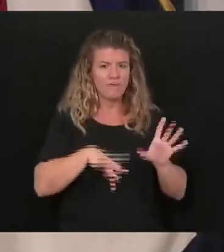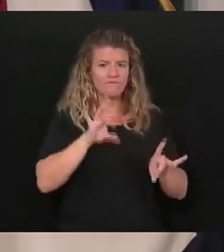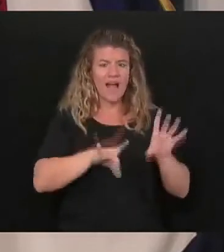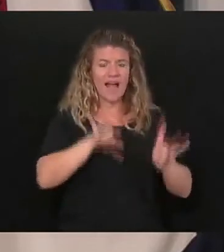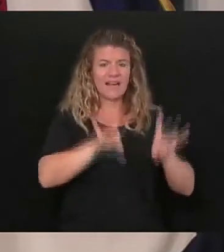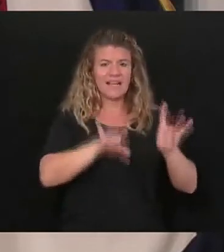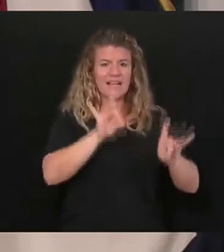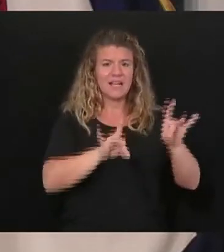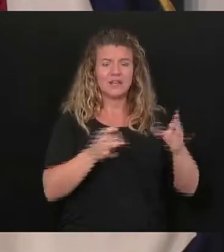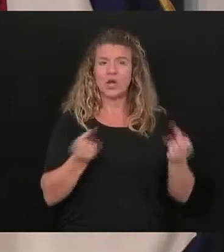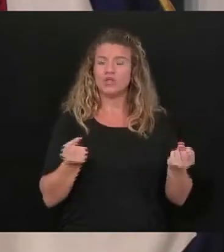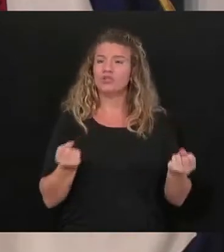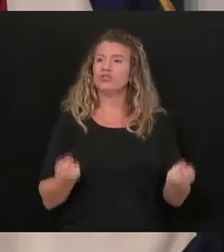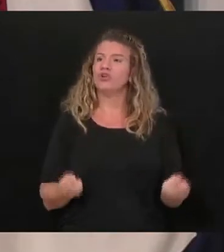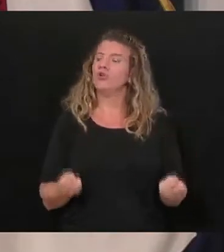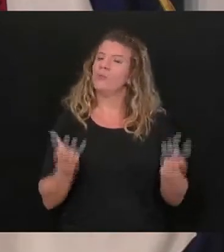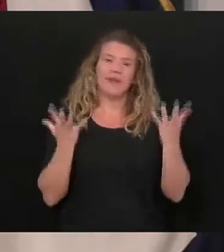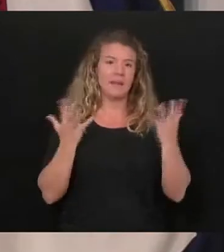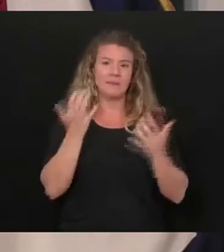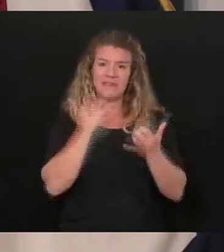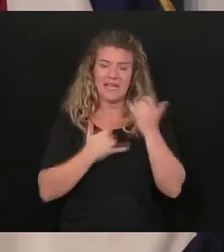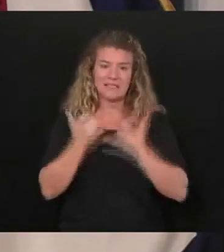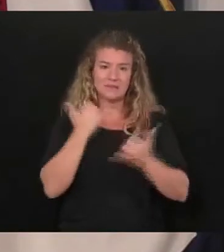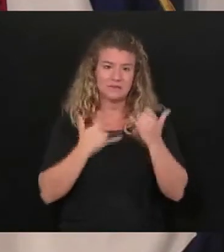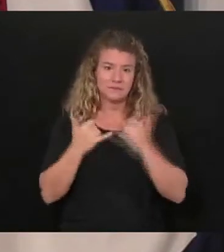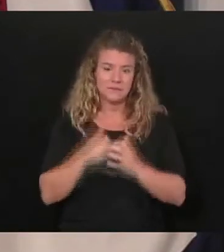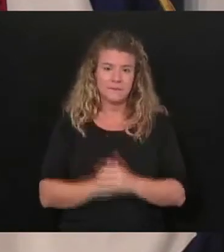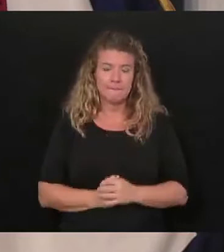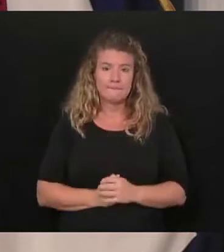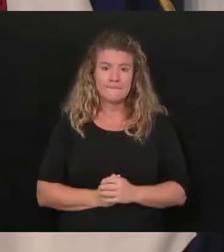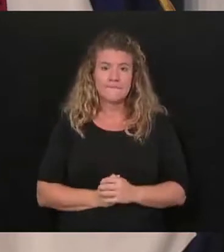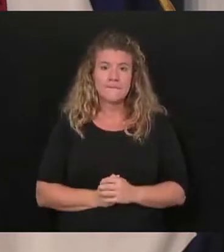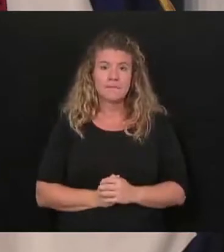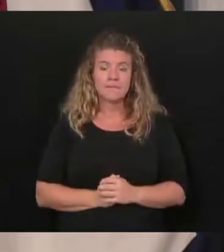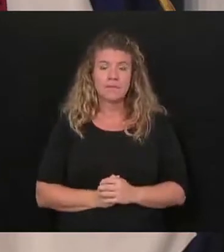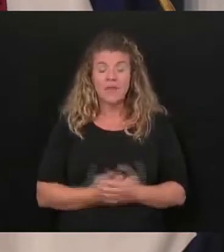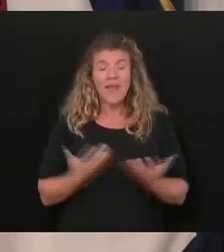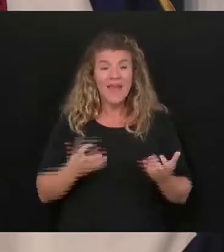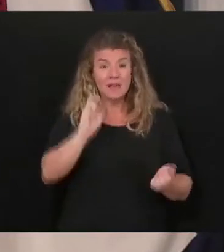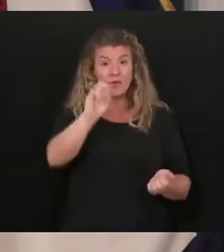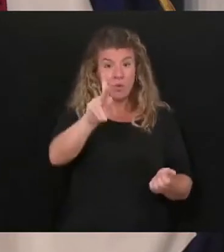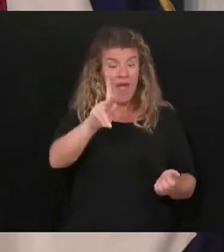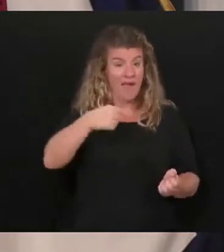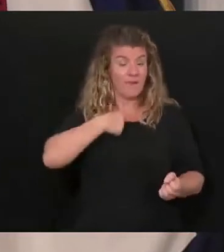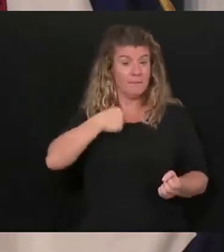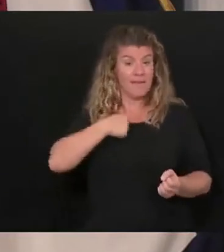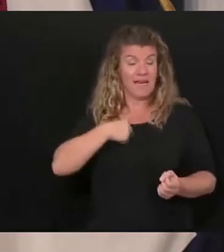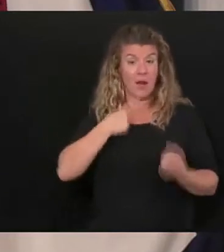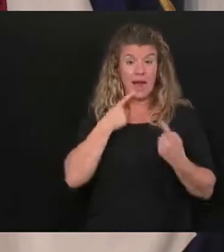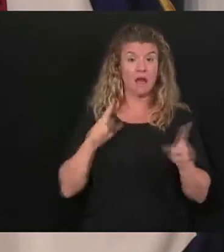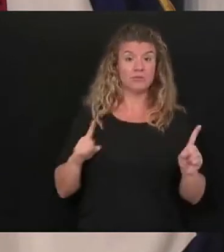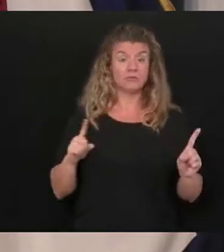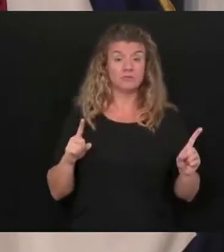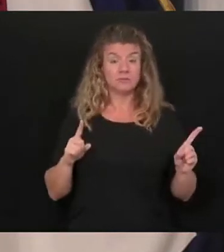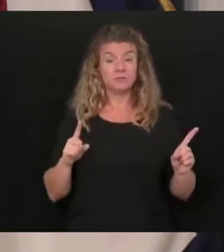too many mistakes. Now, it's okay. It's okay for me to sit here and say, you know, that